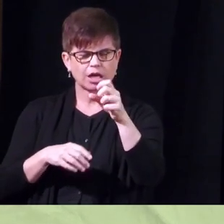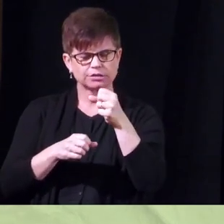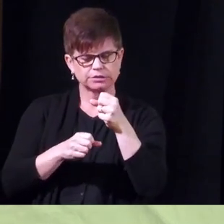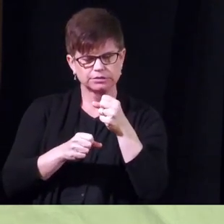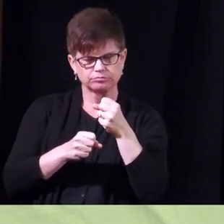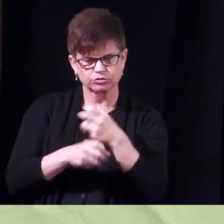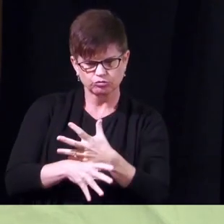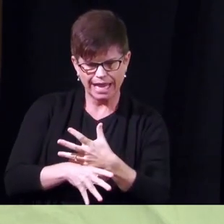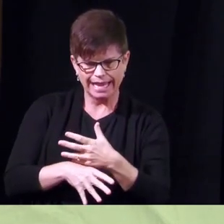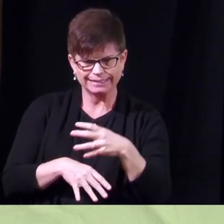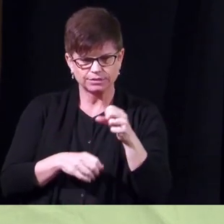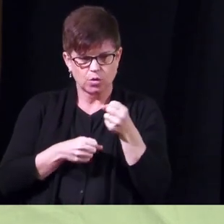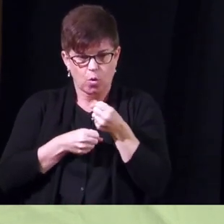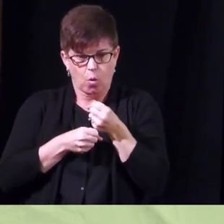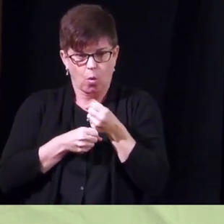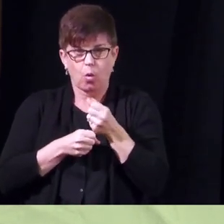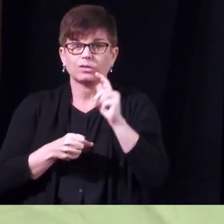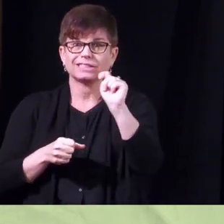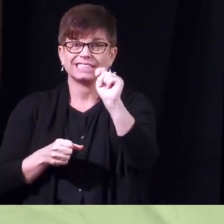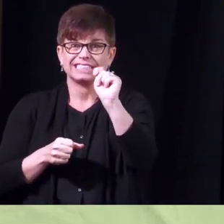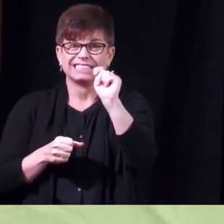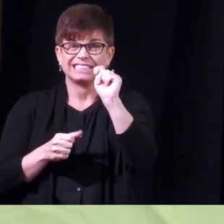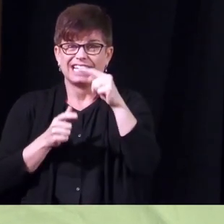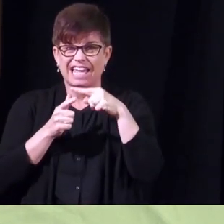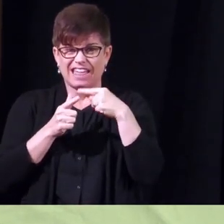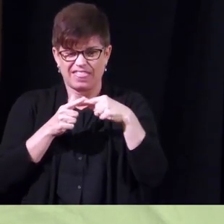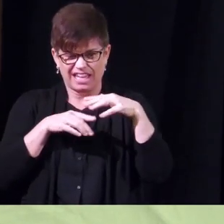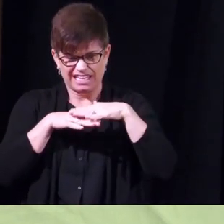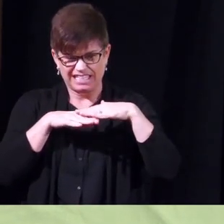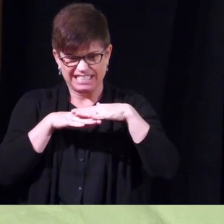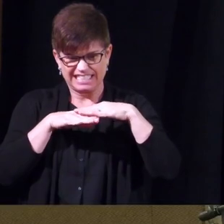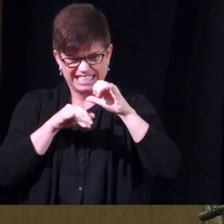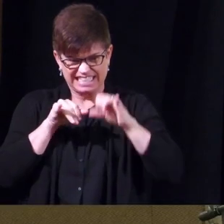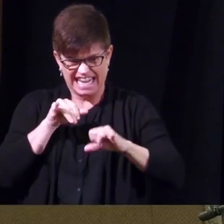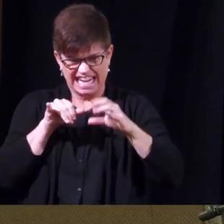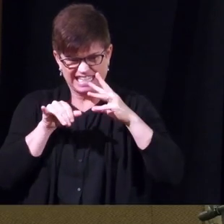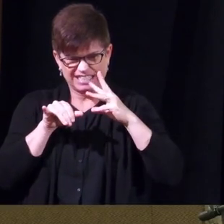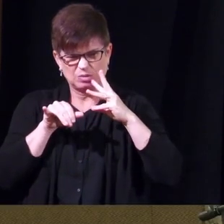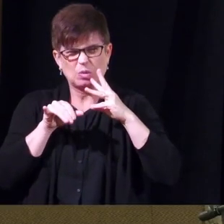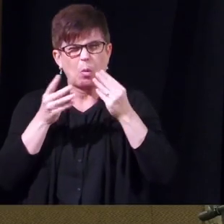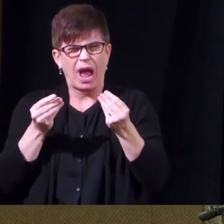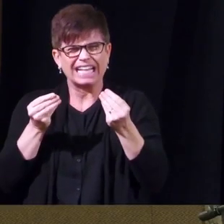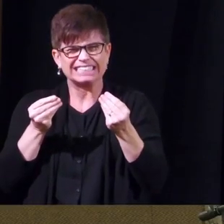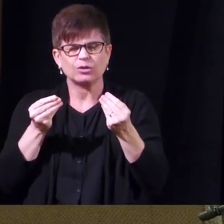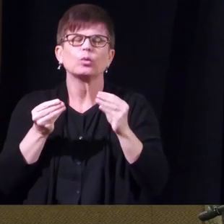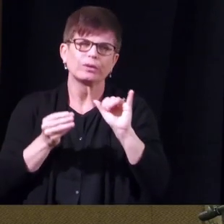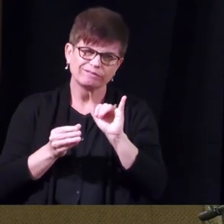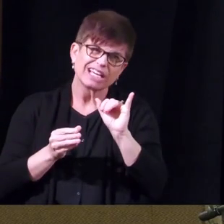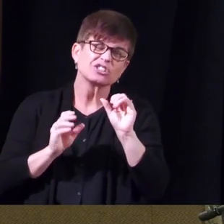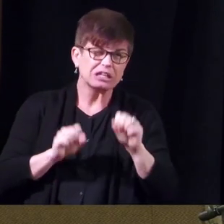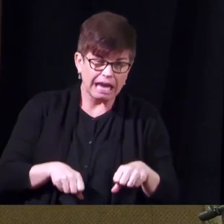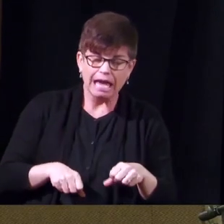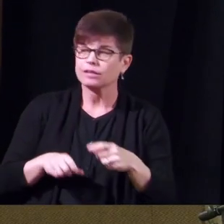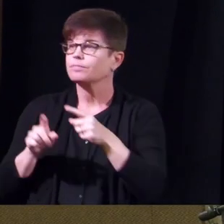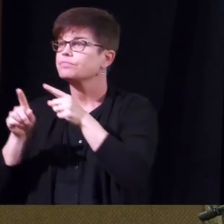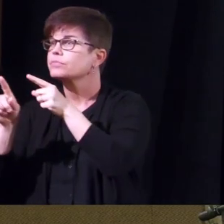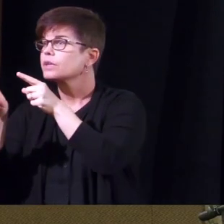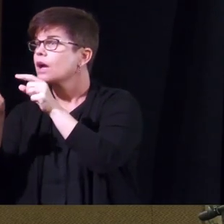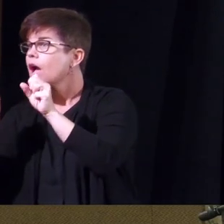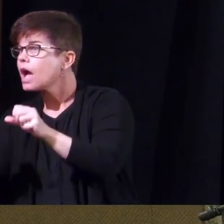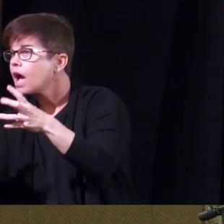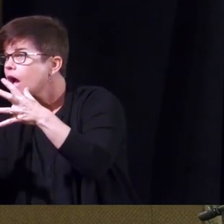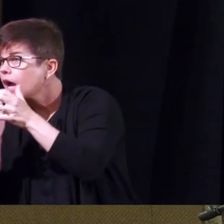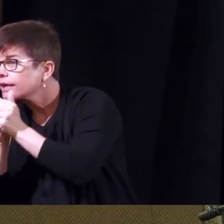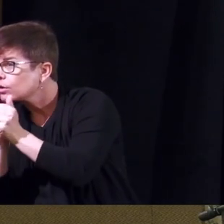urine acts like stagnant pond water and they can get infection that way and uh can you combine uh